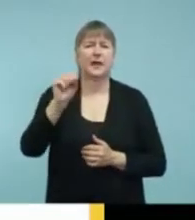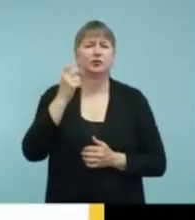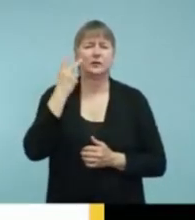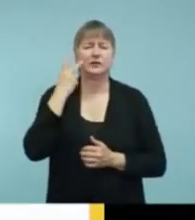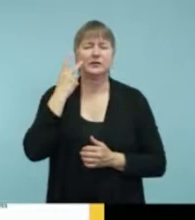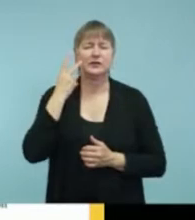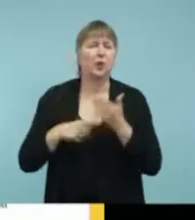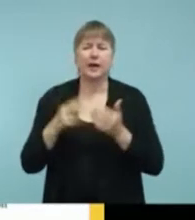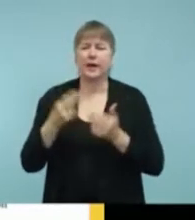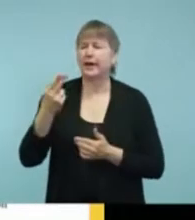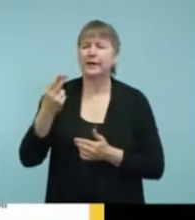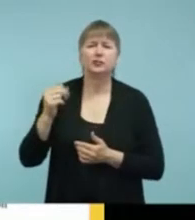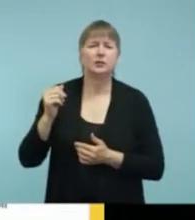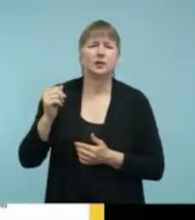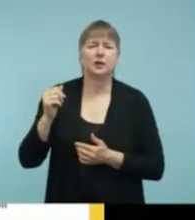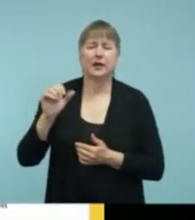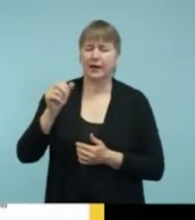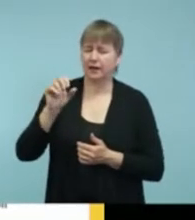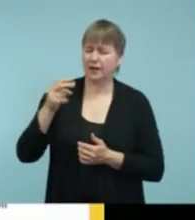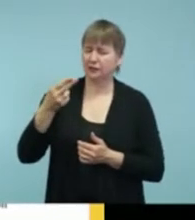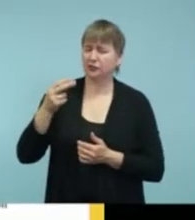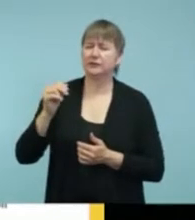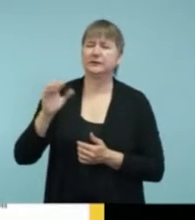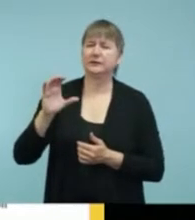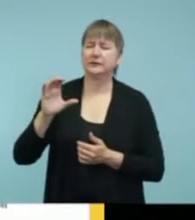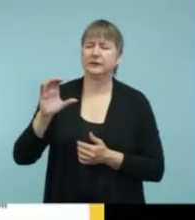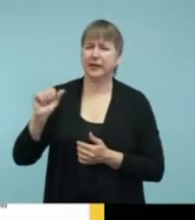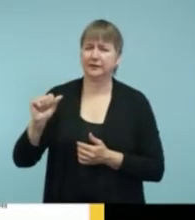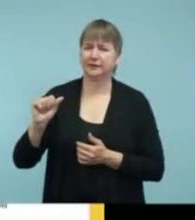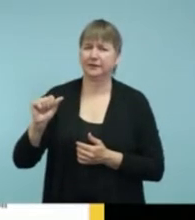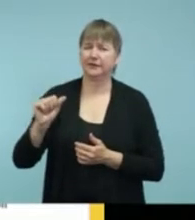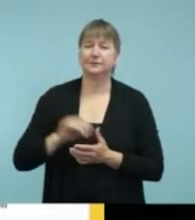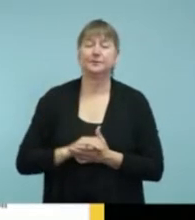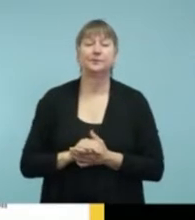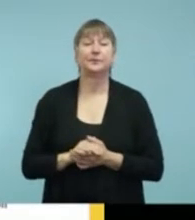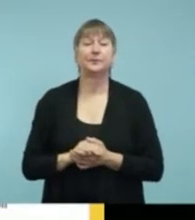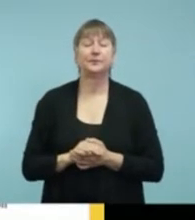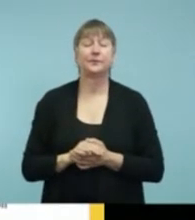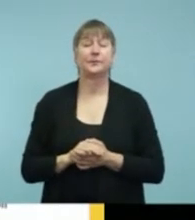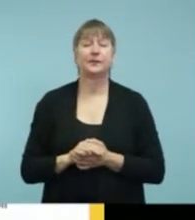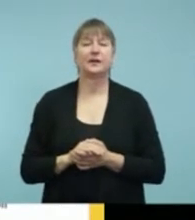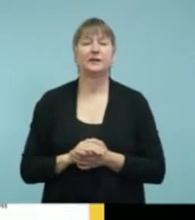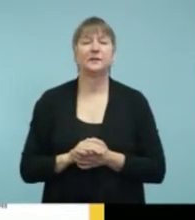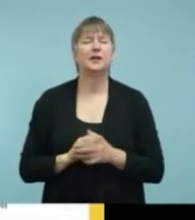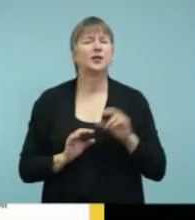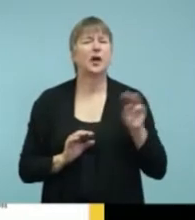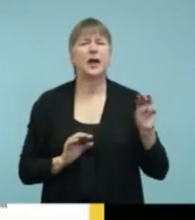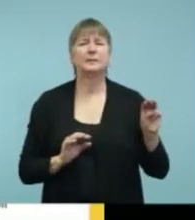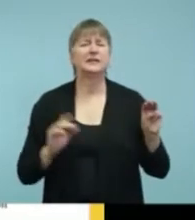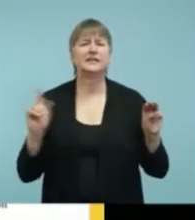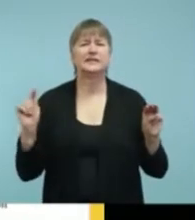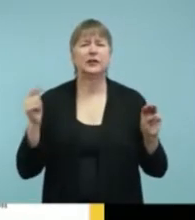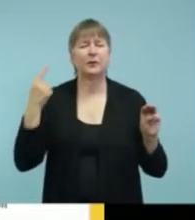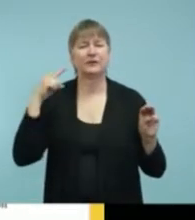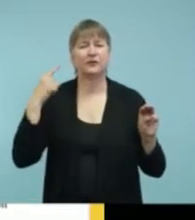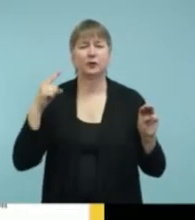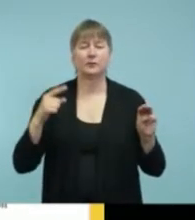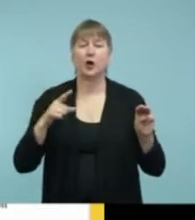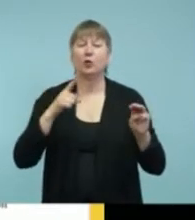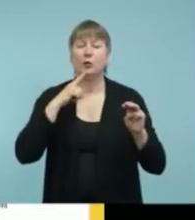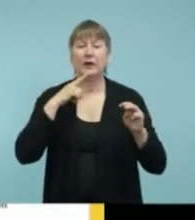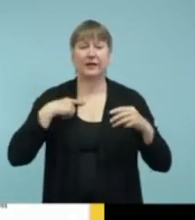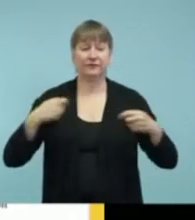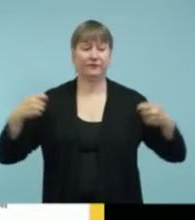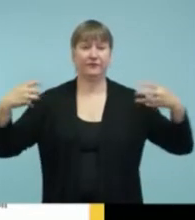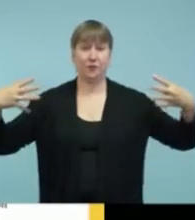ahead and go to the next slide. So how do the M and T ratings work? So there are basically four levels. So you have